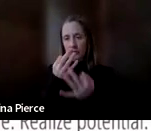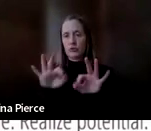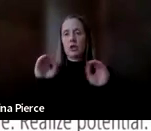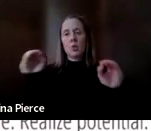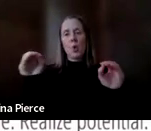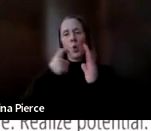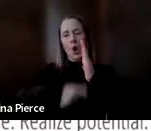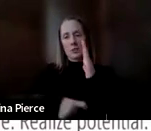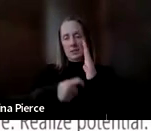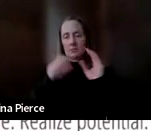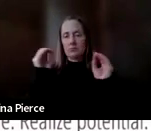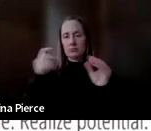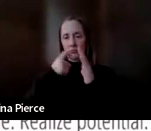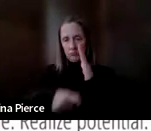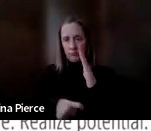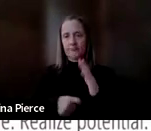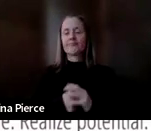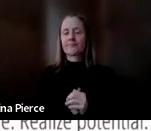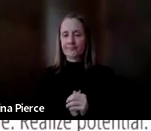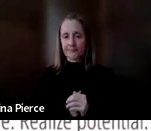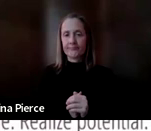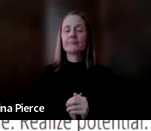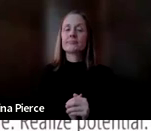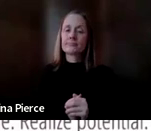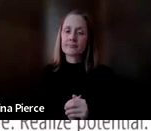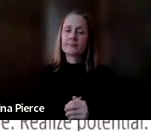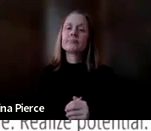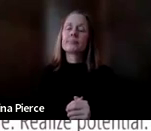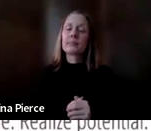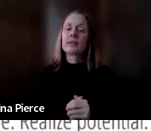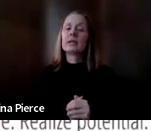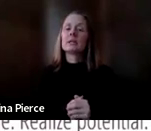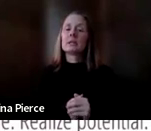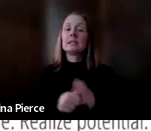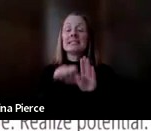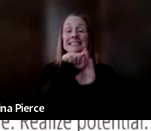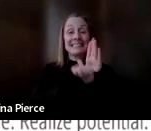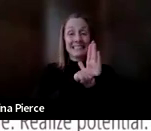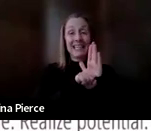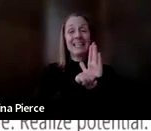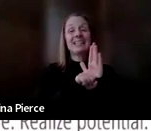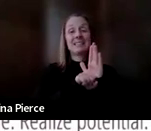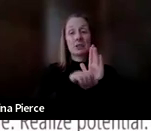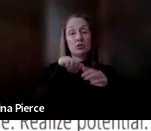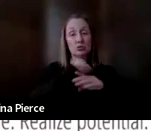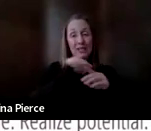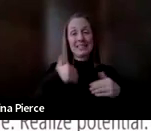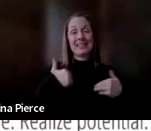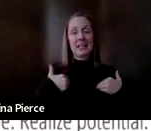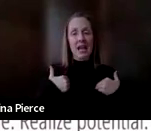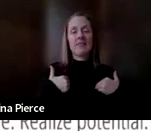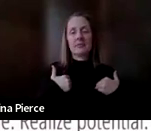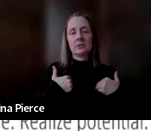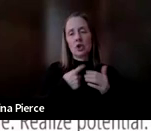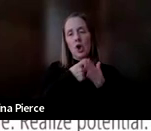modules are free. Our statewide trainings do typically have a cost associated with them to help cover, you know, the cost